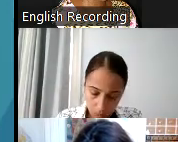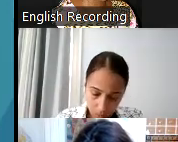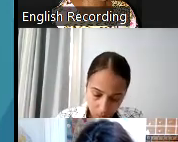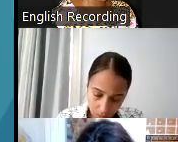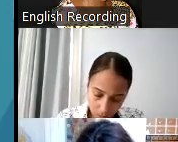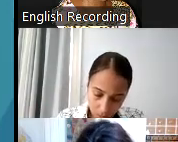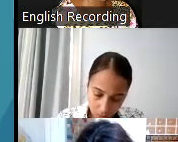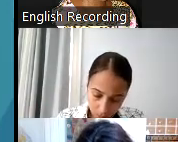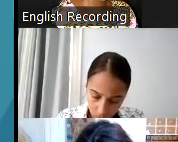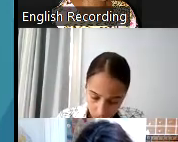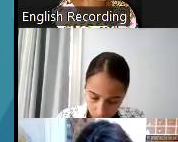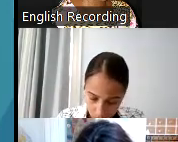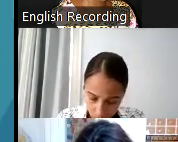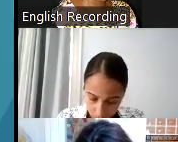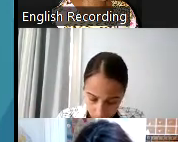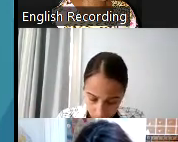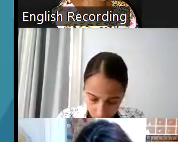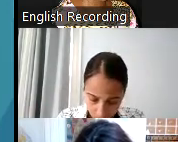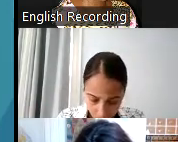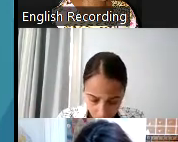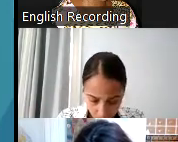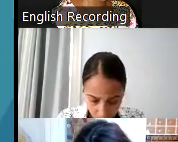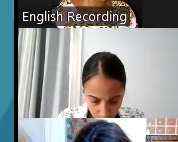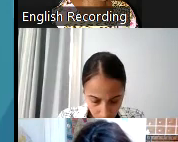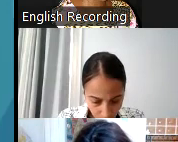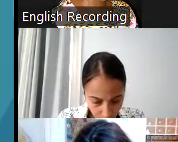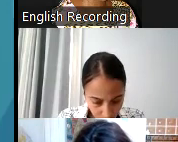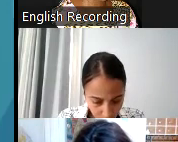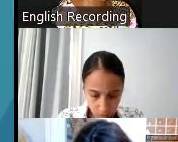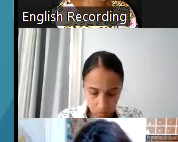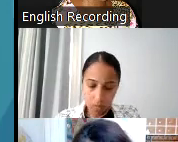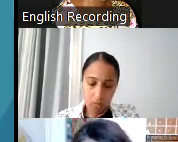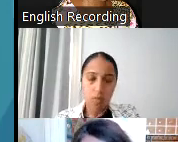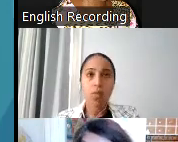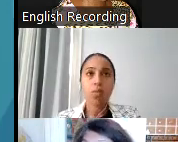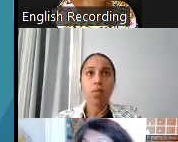just abandoning census block groups as an anchor for the EJ population definition, but